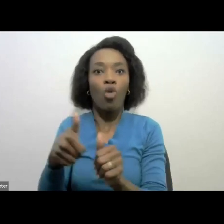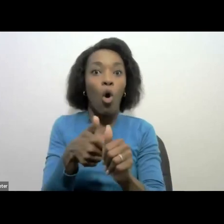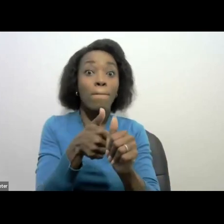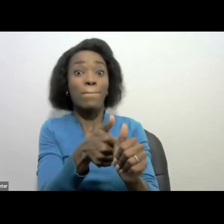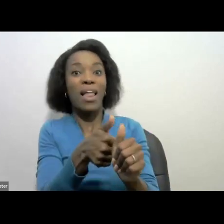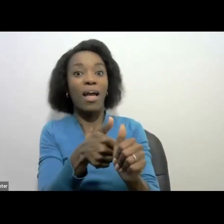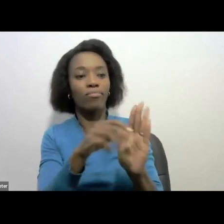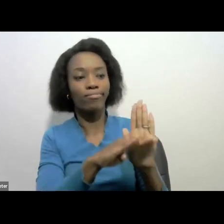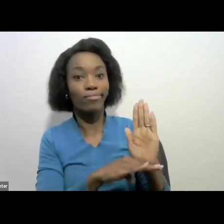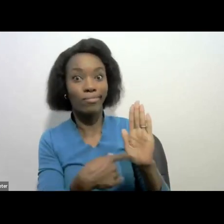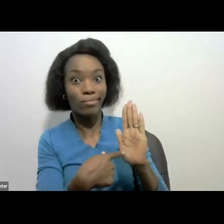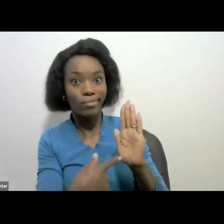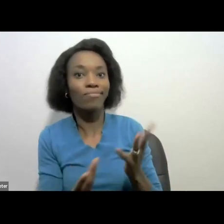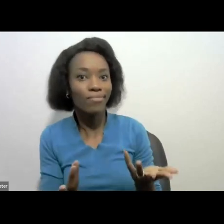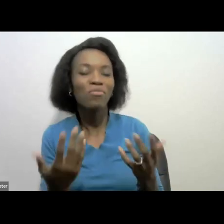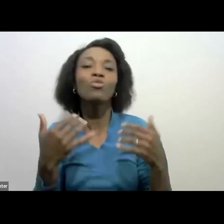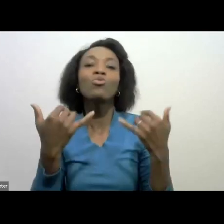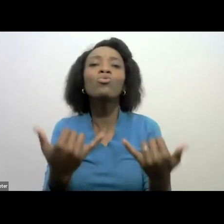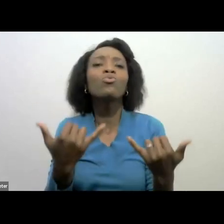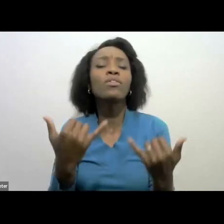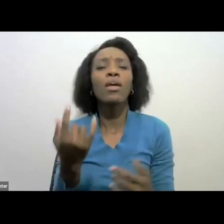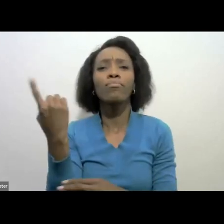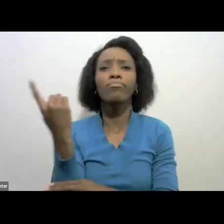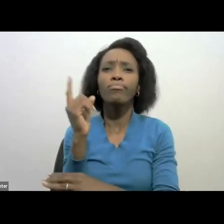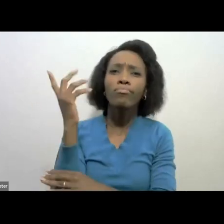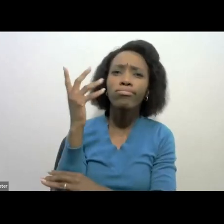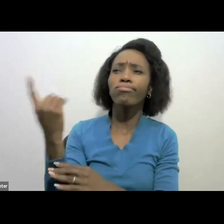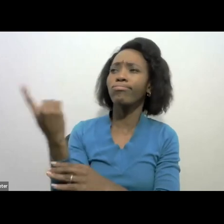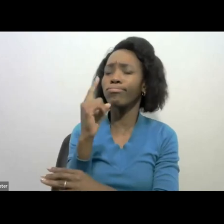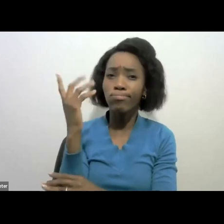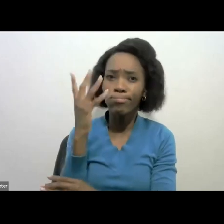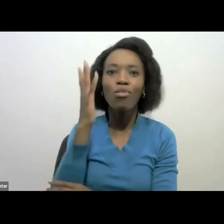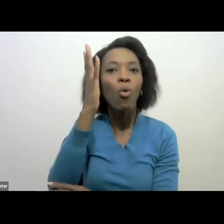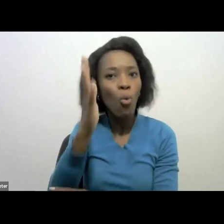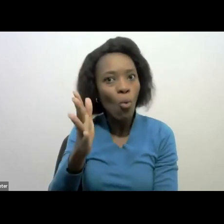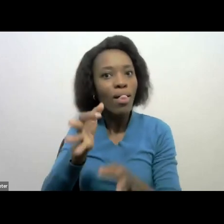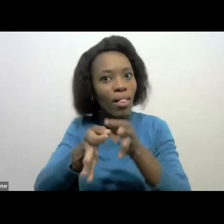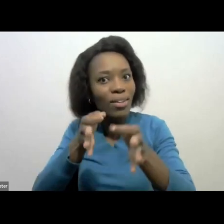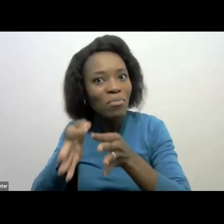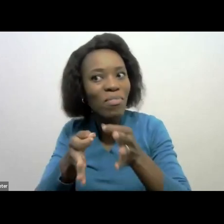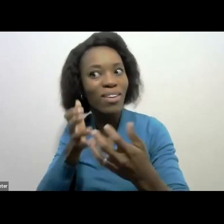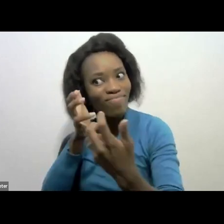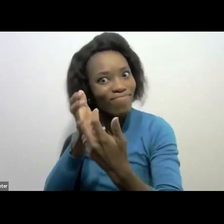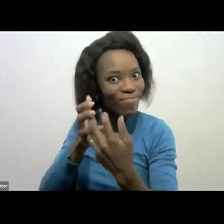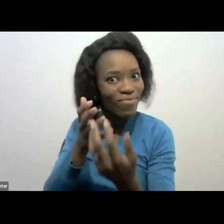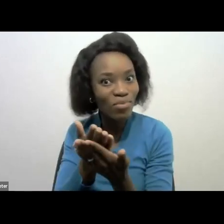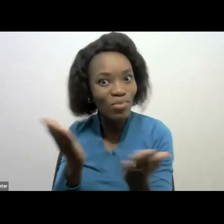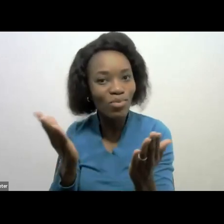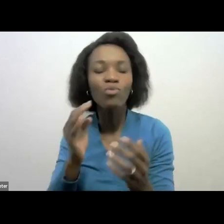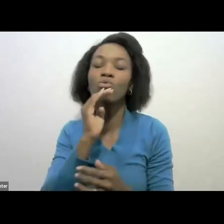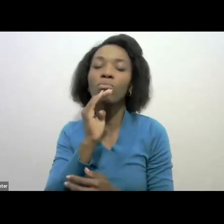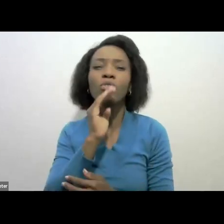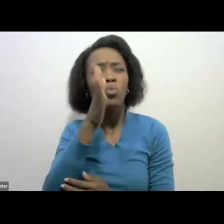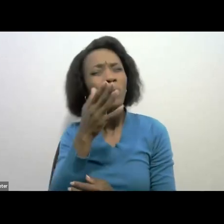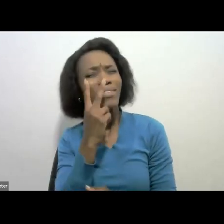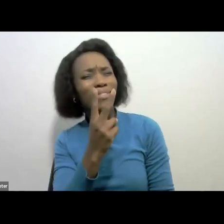presenters of today will cover topics of interest to you. We will look at tax in general, estate process,